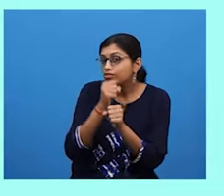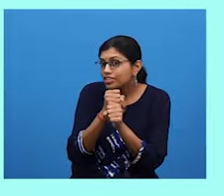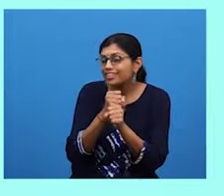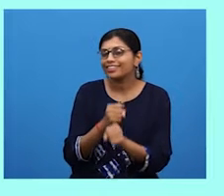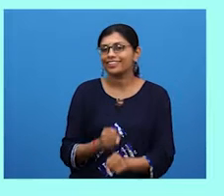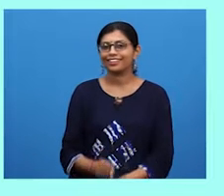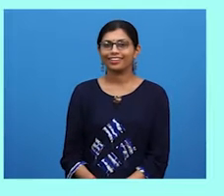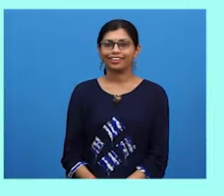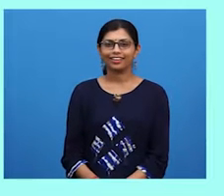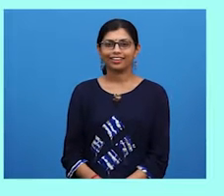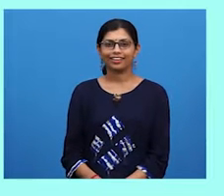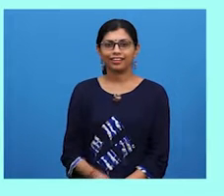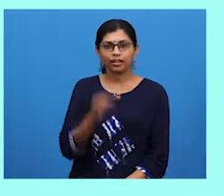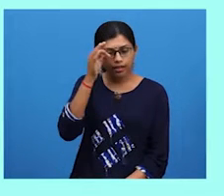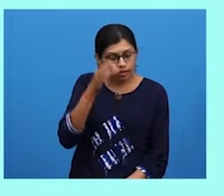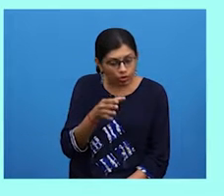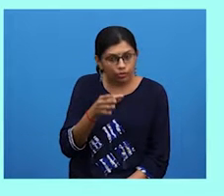concluding statement.